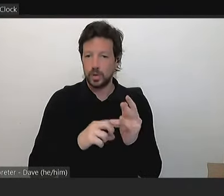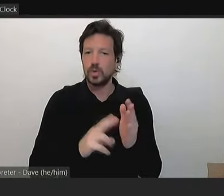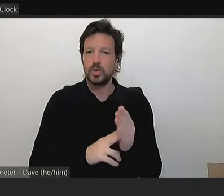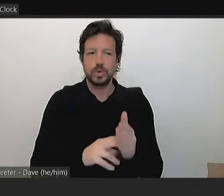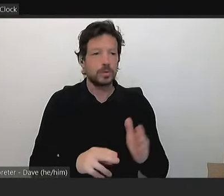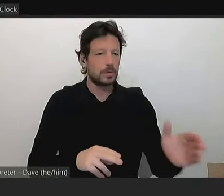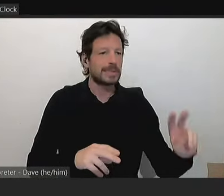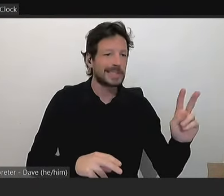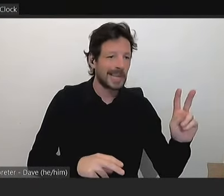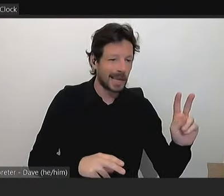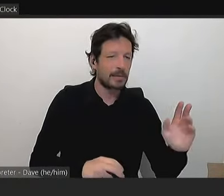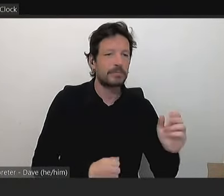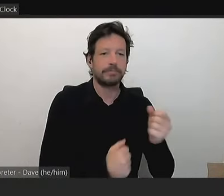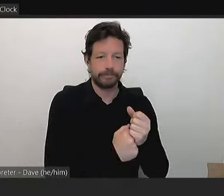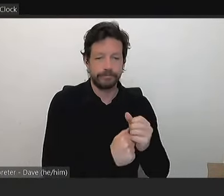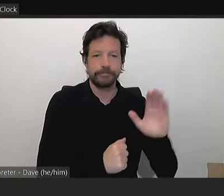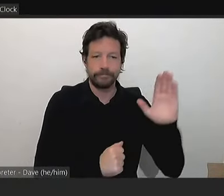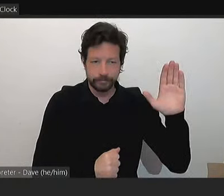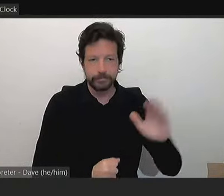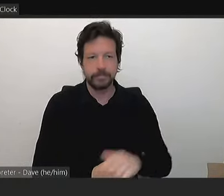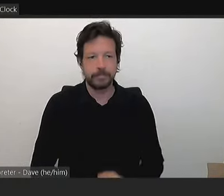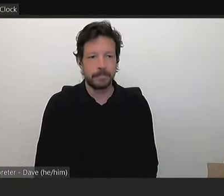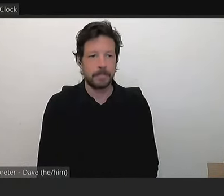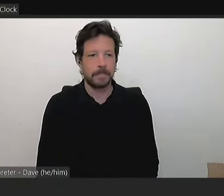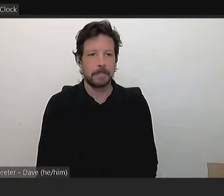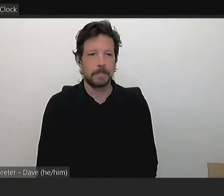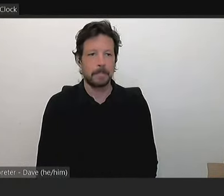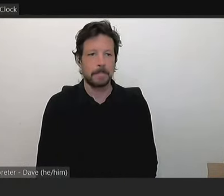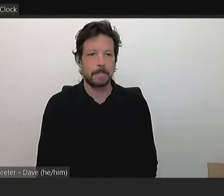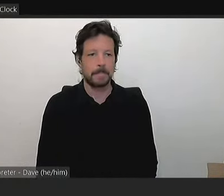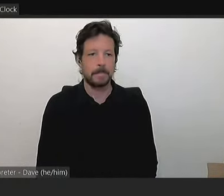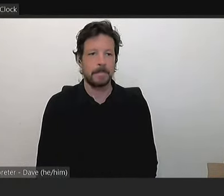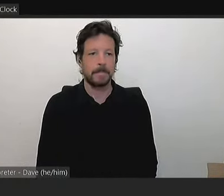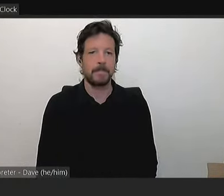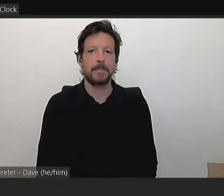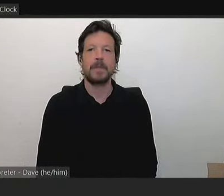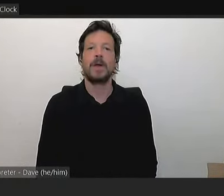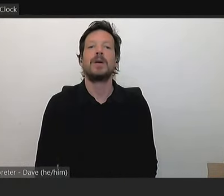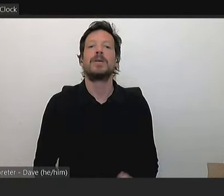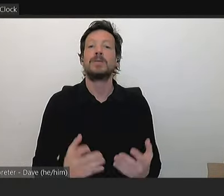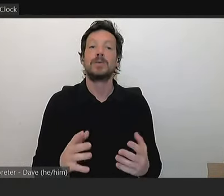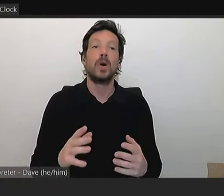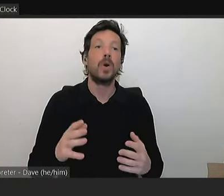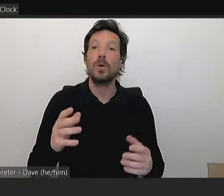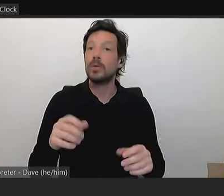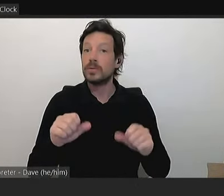as a seconder. I'll put that item to vote. All those in favour?